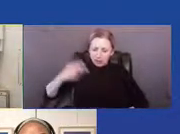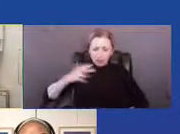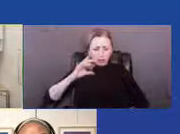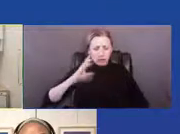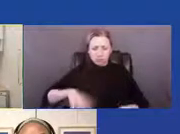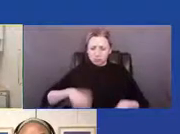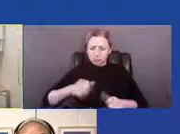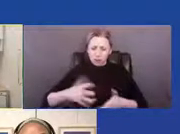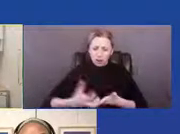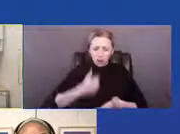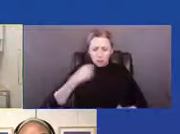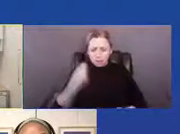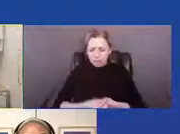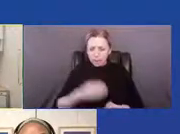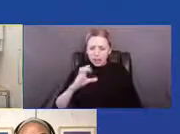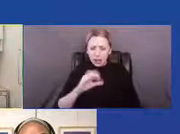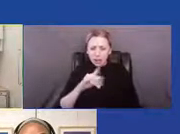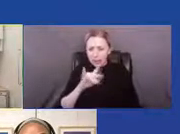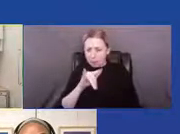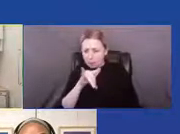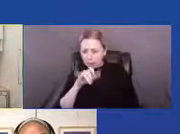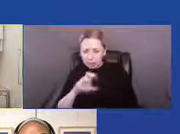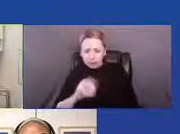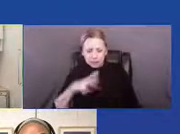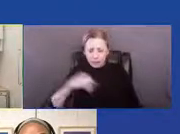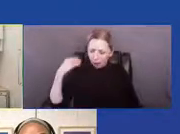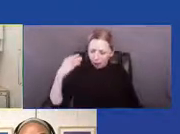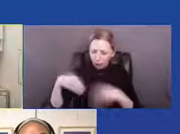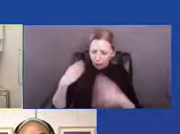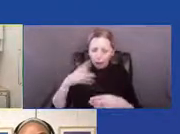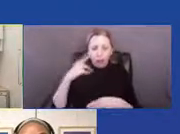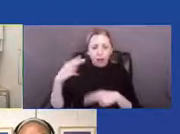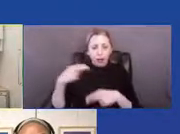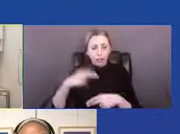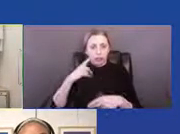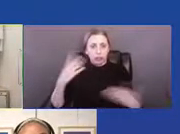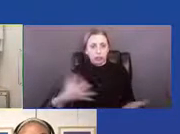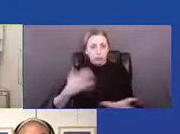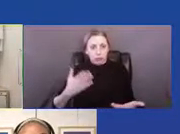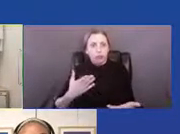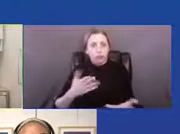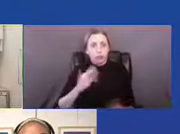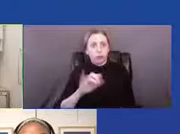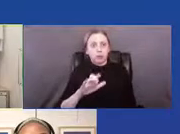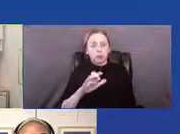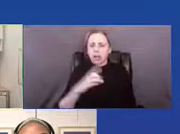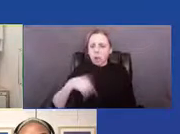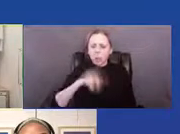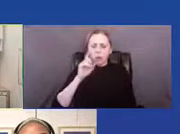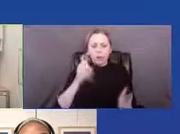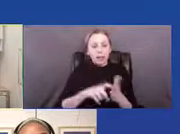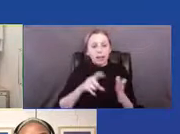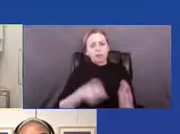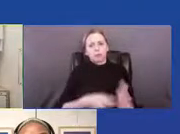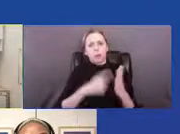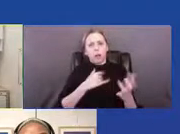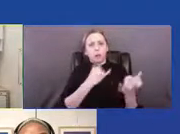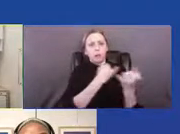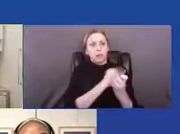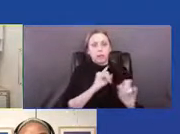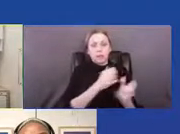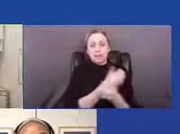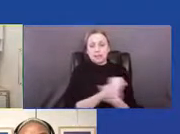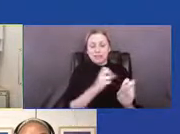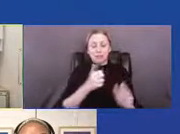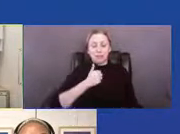We recognize that this includes but is not limited to access to independent and safe transportation, employment,